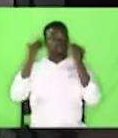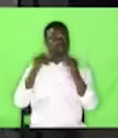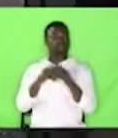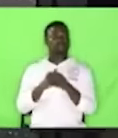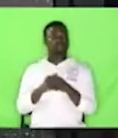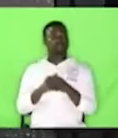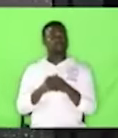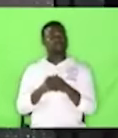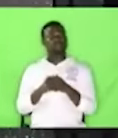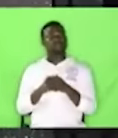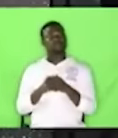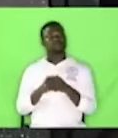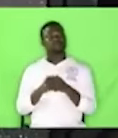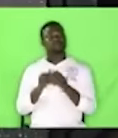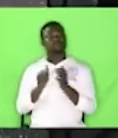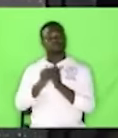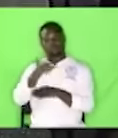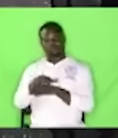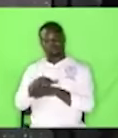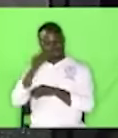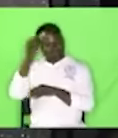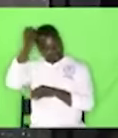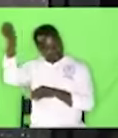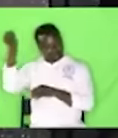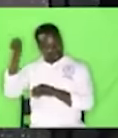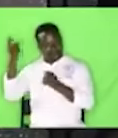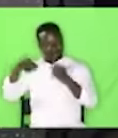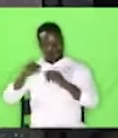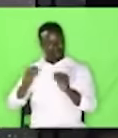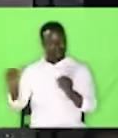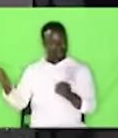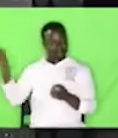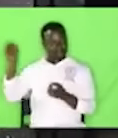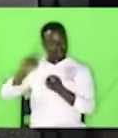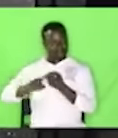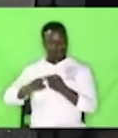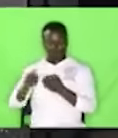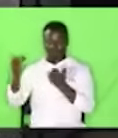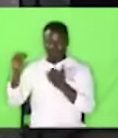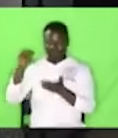that night they didn't come but up to today they've not returned